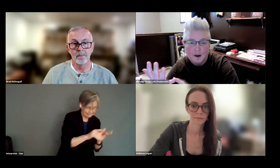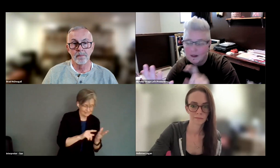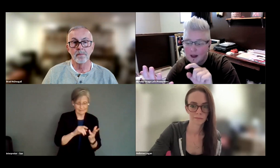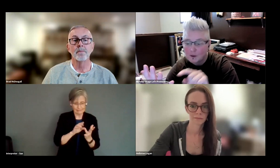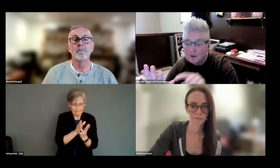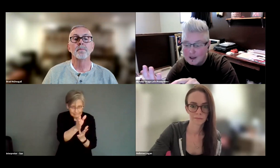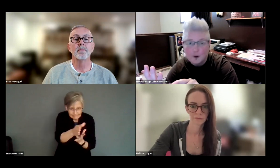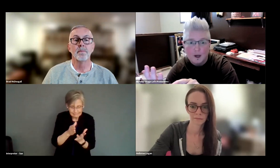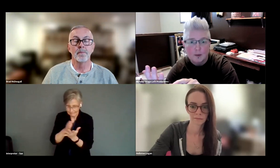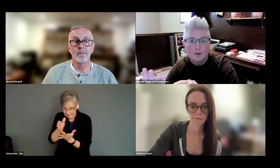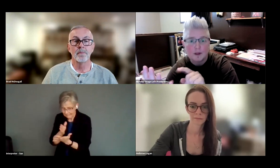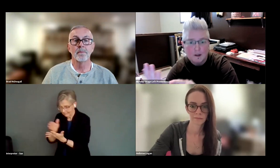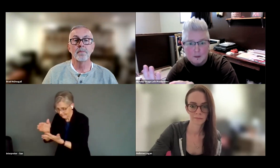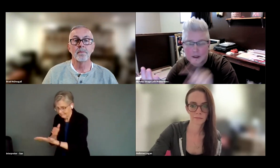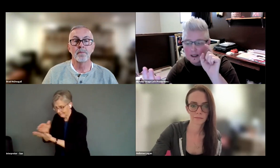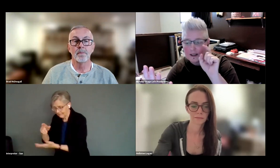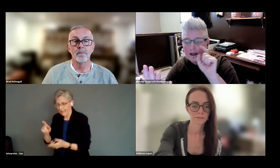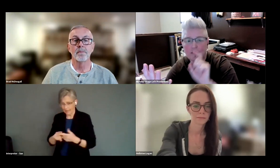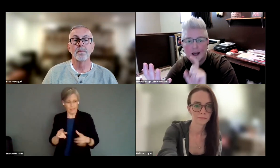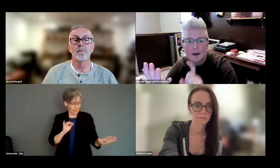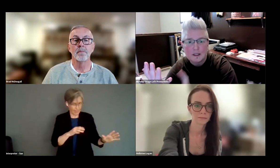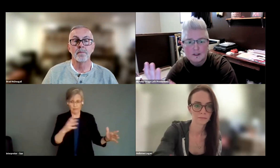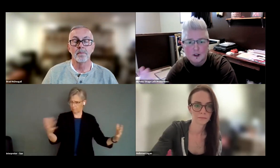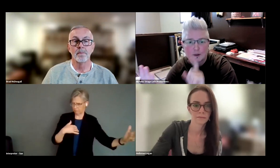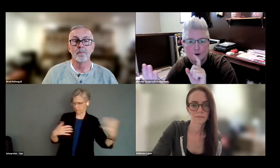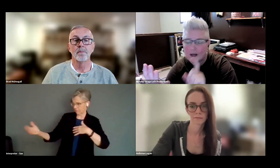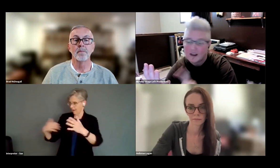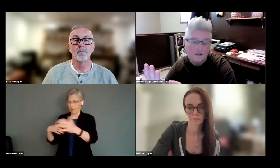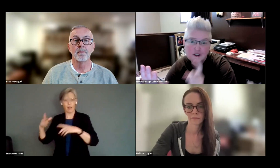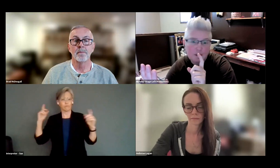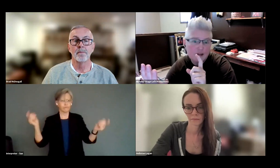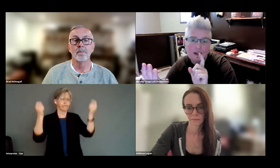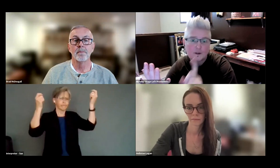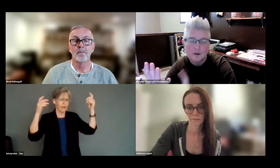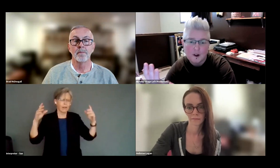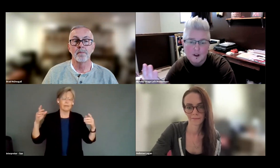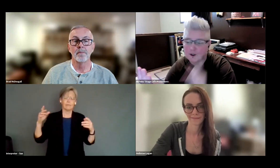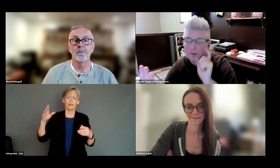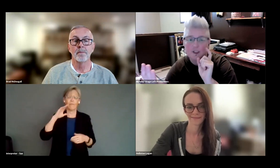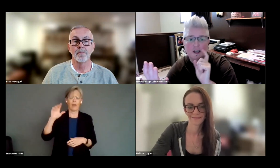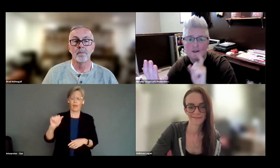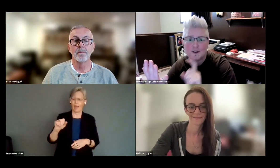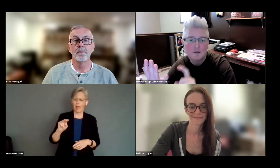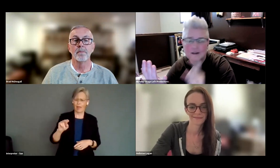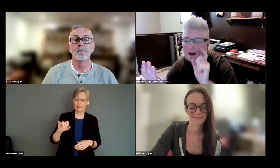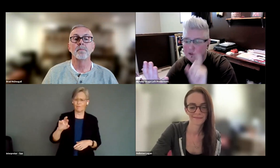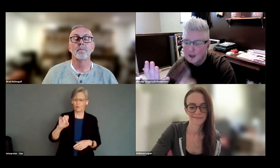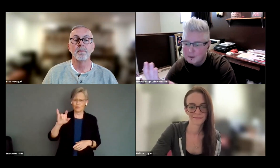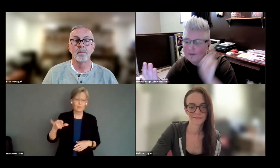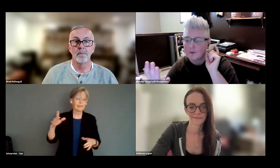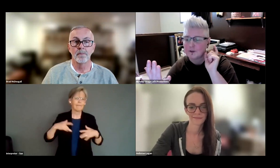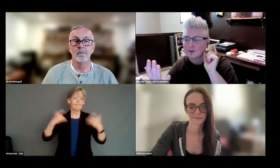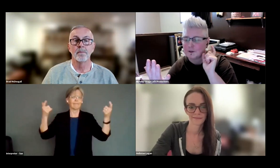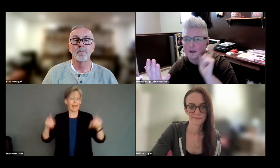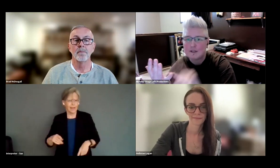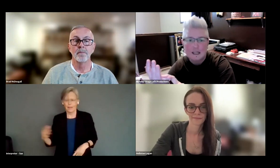So they showed up with their community and they had a big celebratory anniversary event or a volunteer appreciation event. They